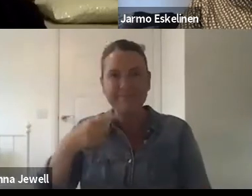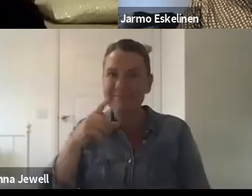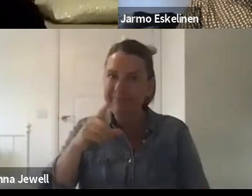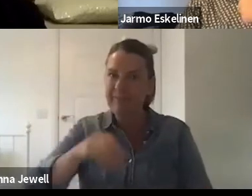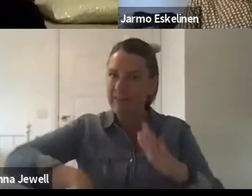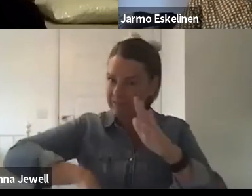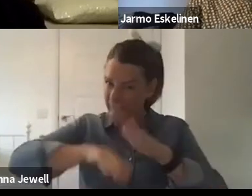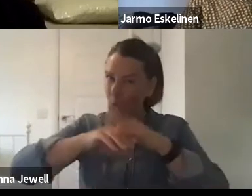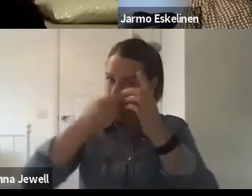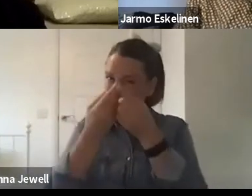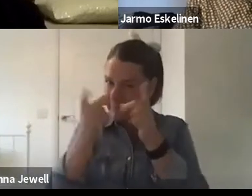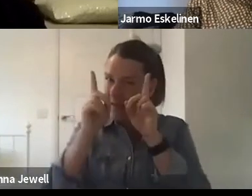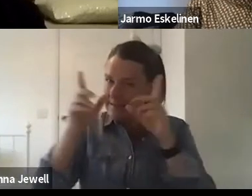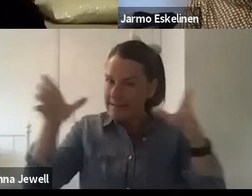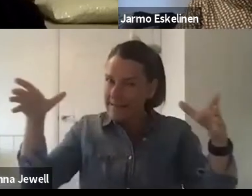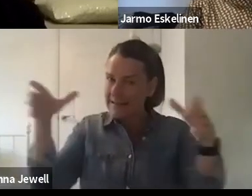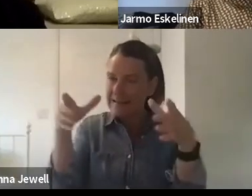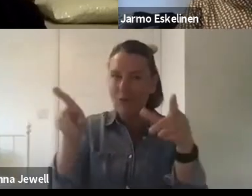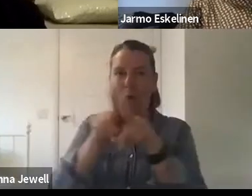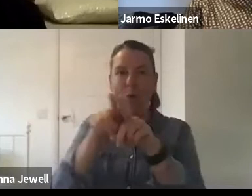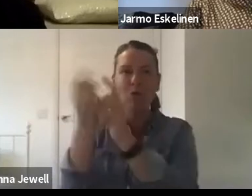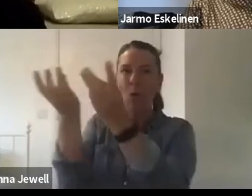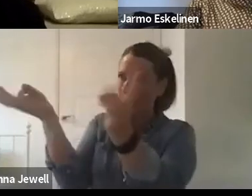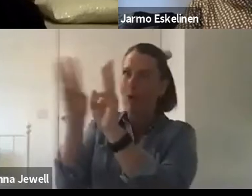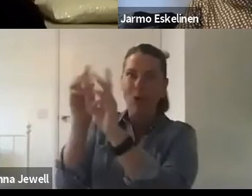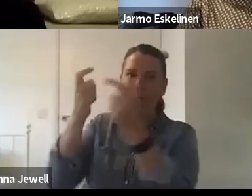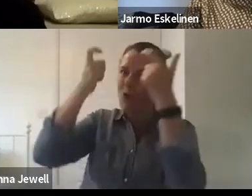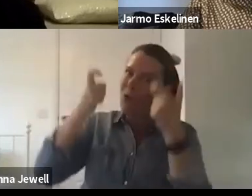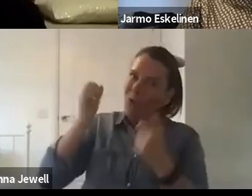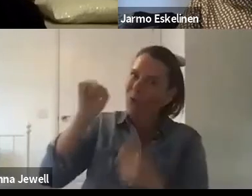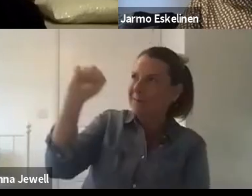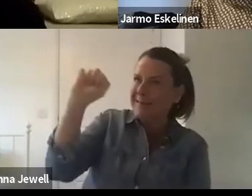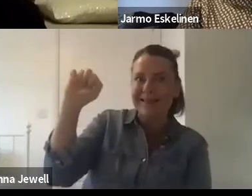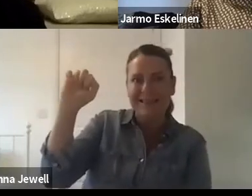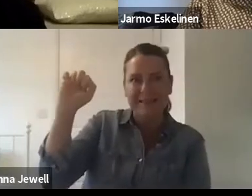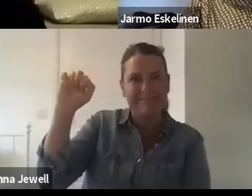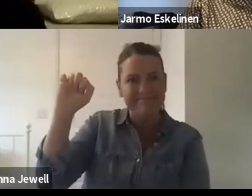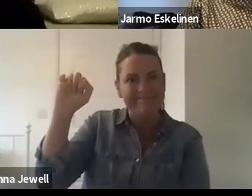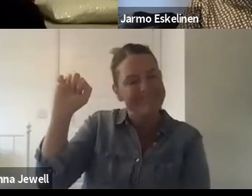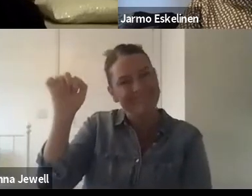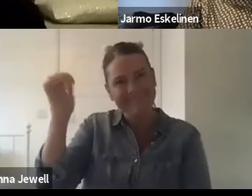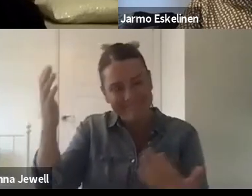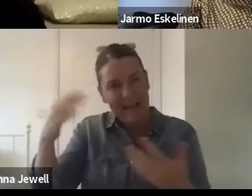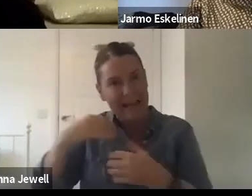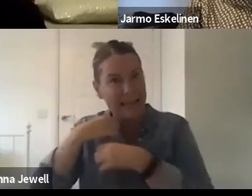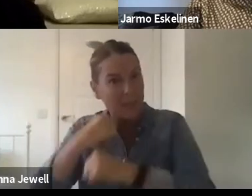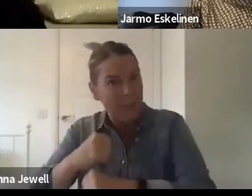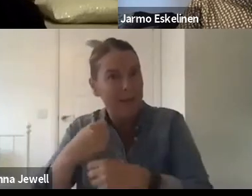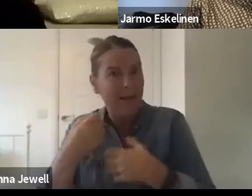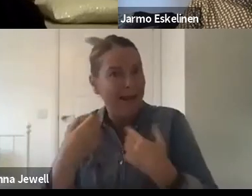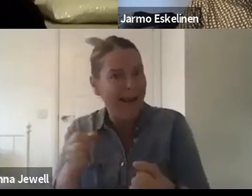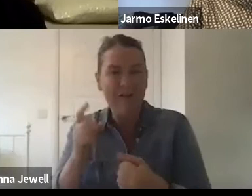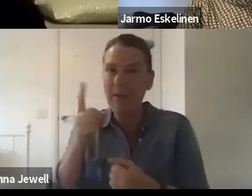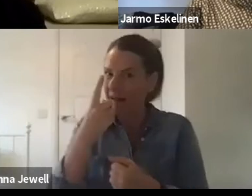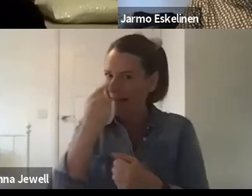particularly in the court, in the higher levels of the university, it's there, but I don't think we're going to be able to shift that very